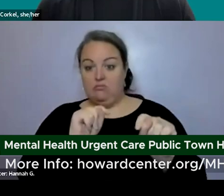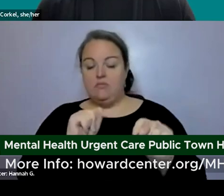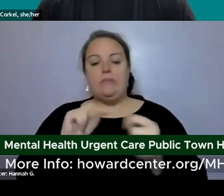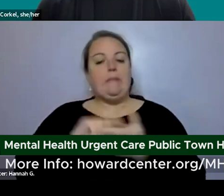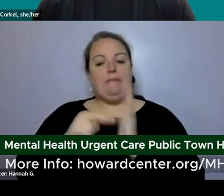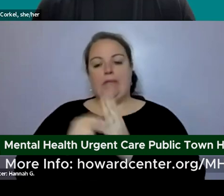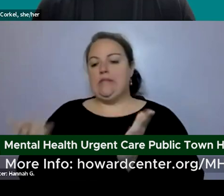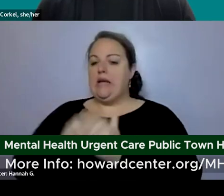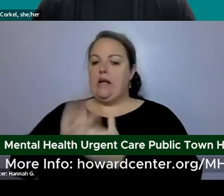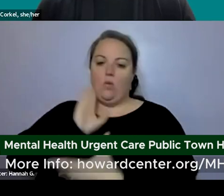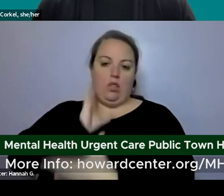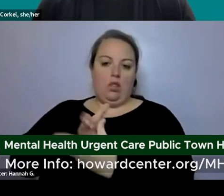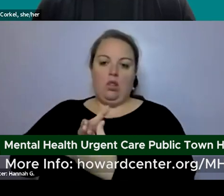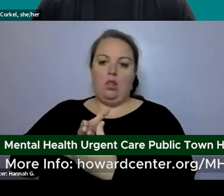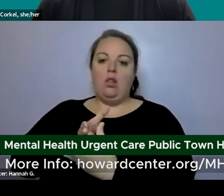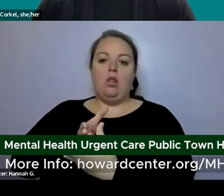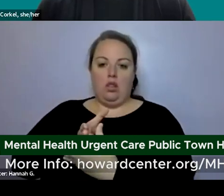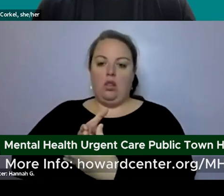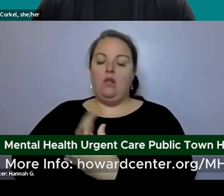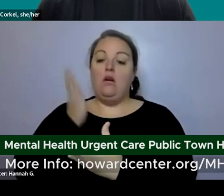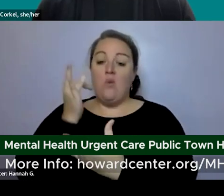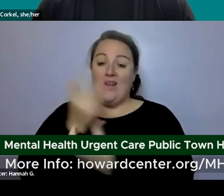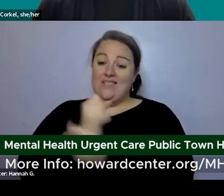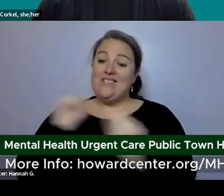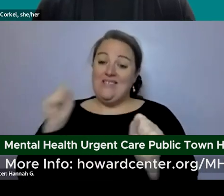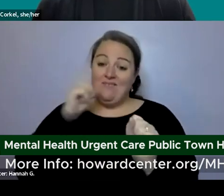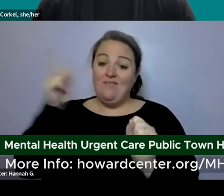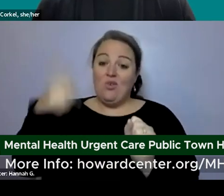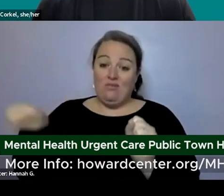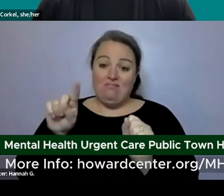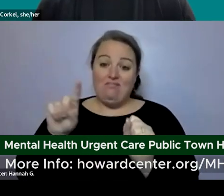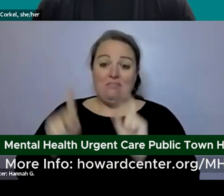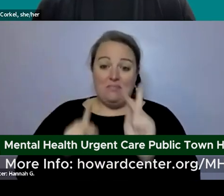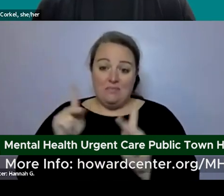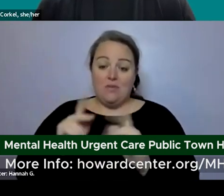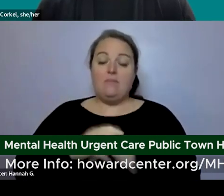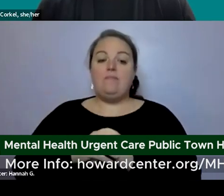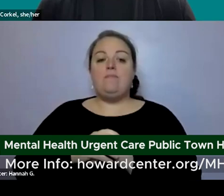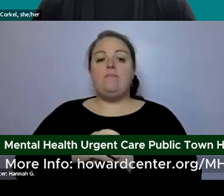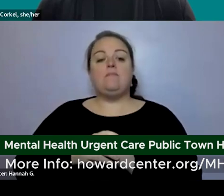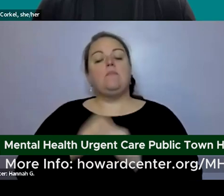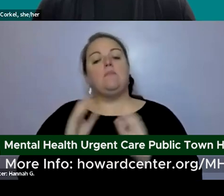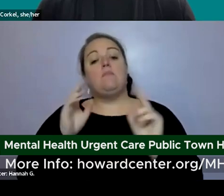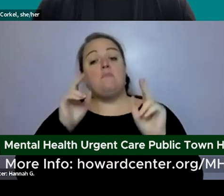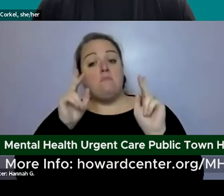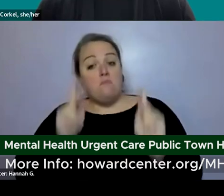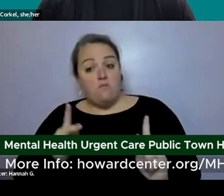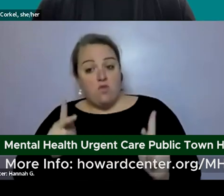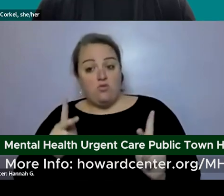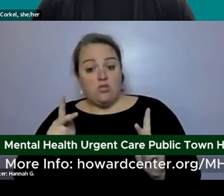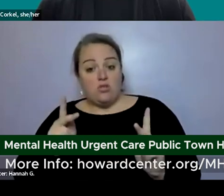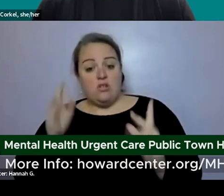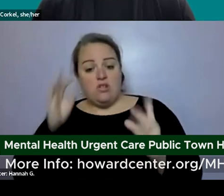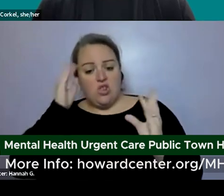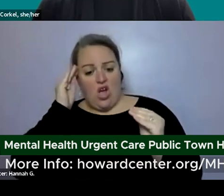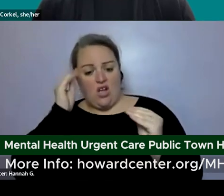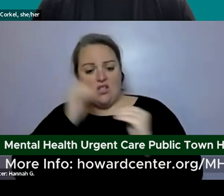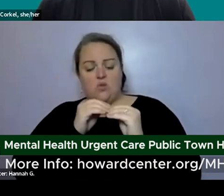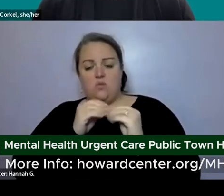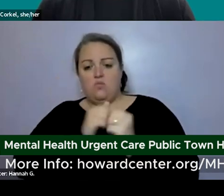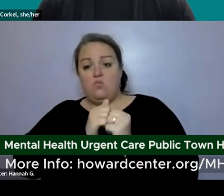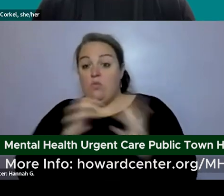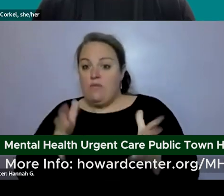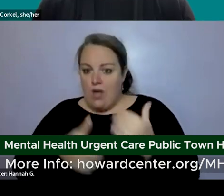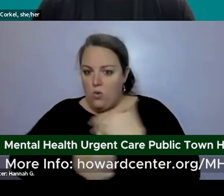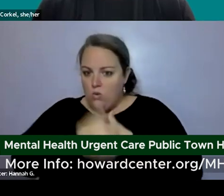again to ensure the safety of others if someone's having thoughts um without the threats and can have a